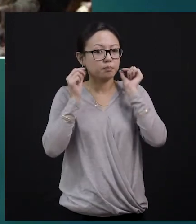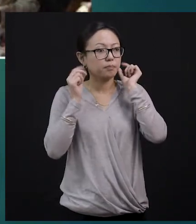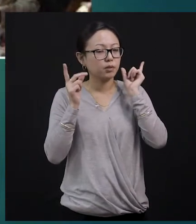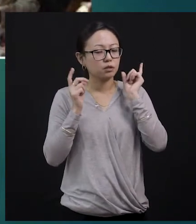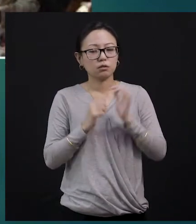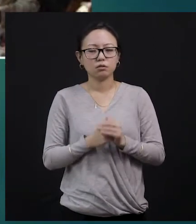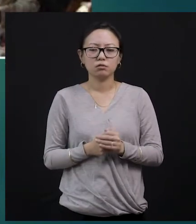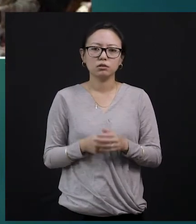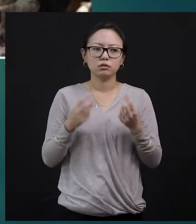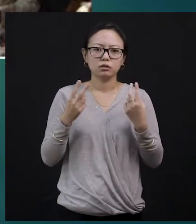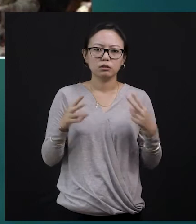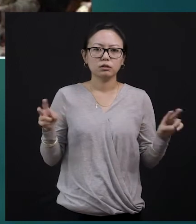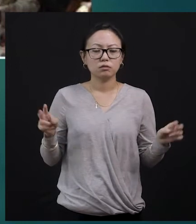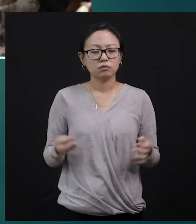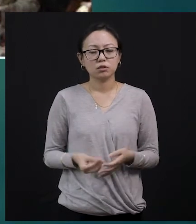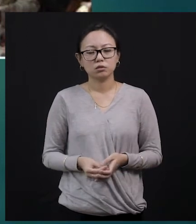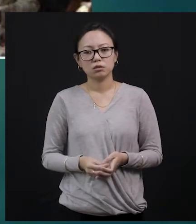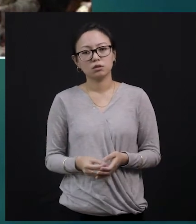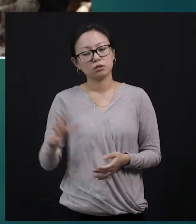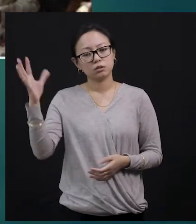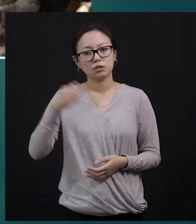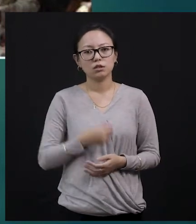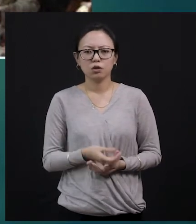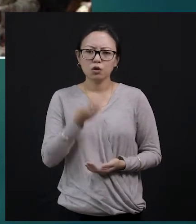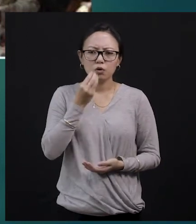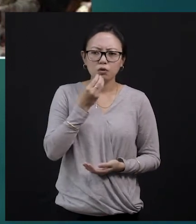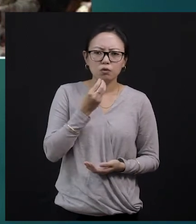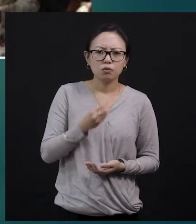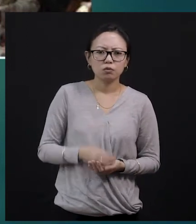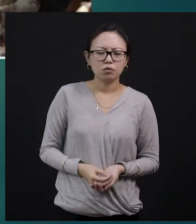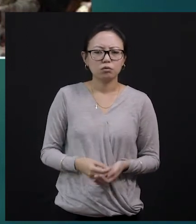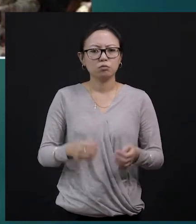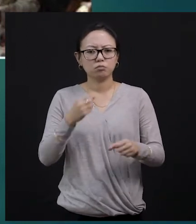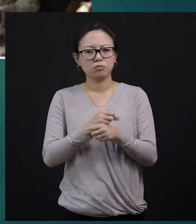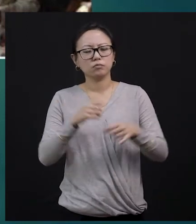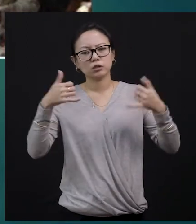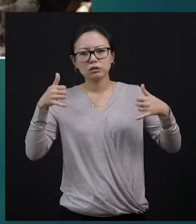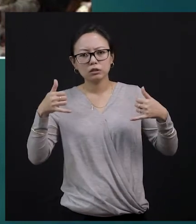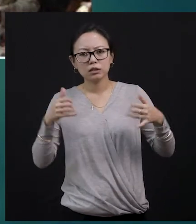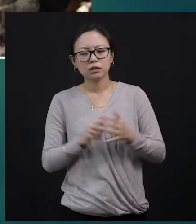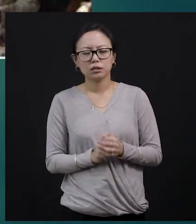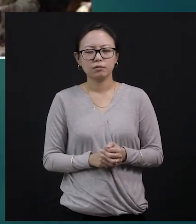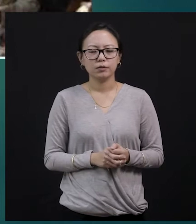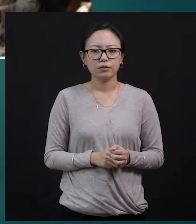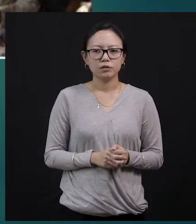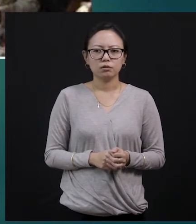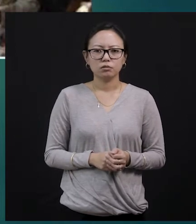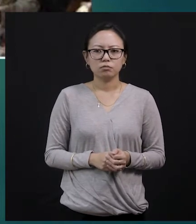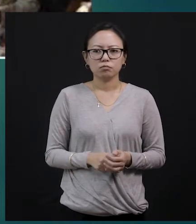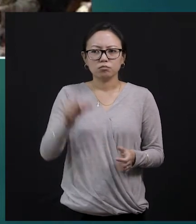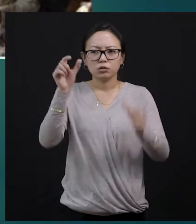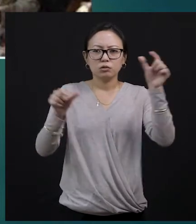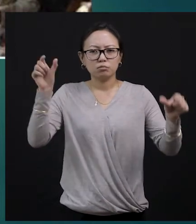bangles. You can even find food items. There will be some people organizing games. And there will be a lot of people. The